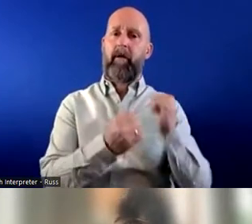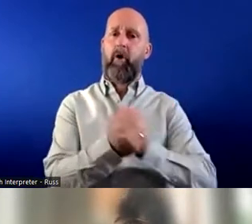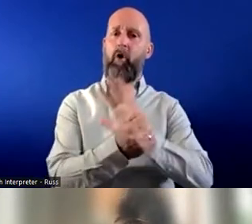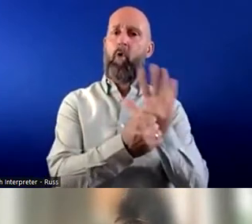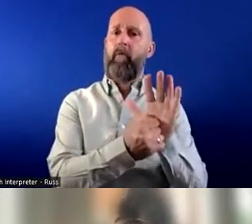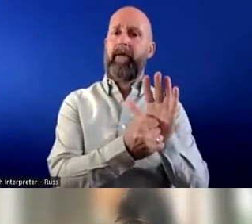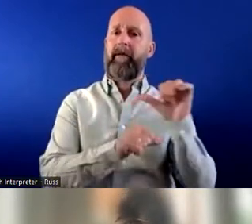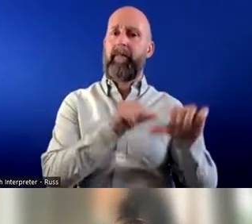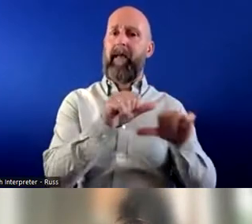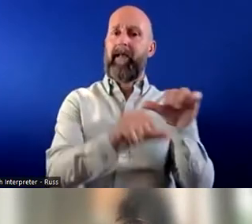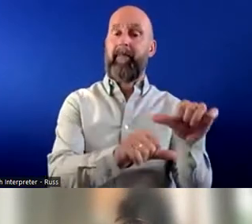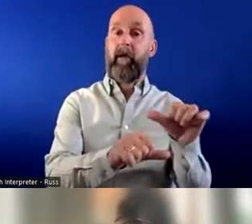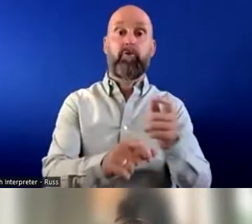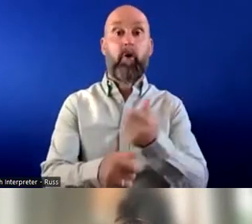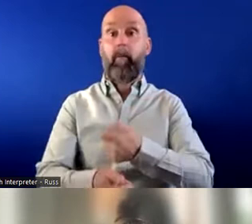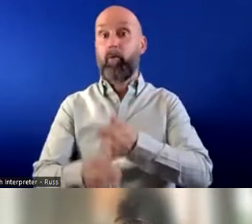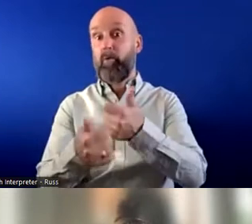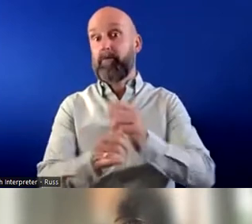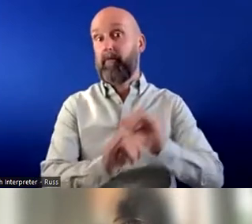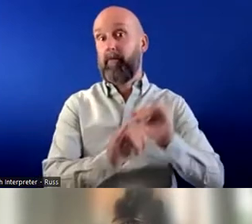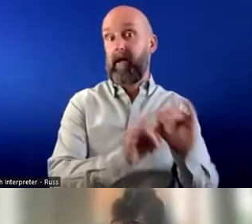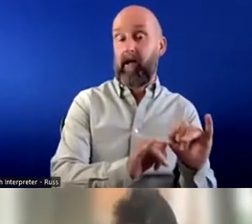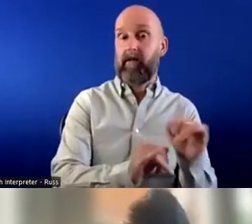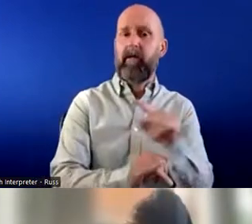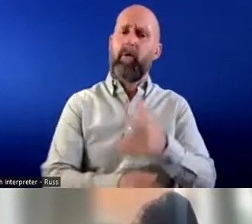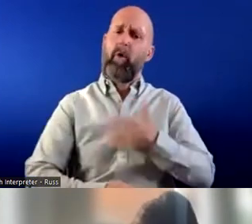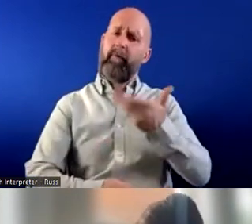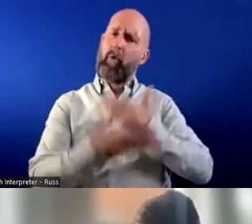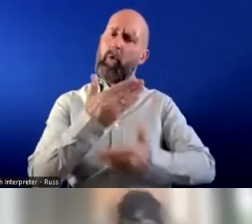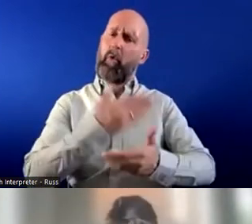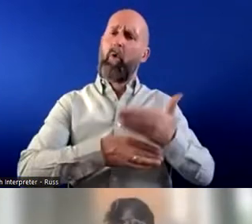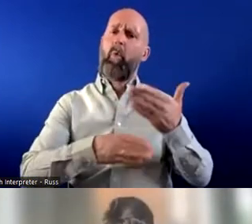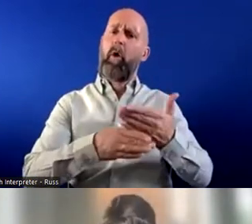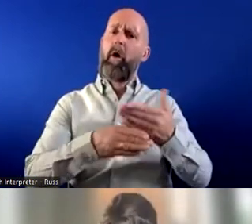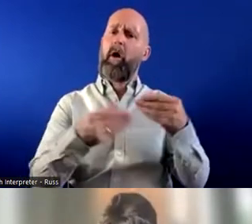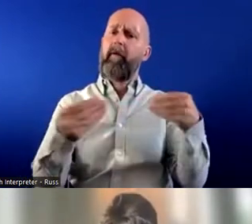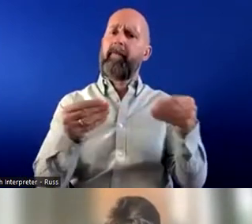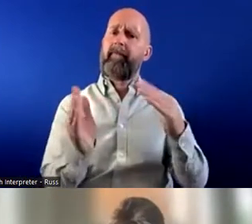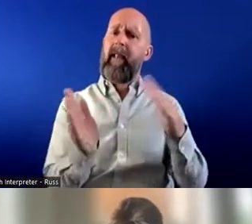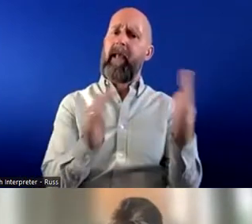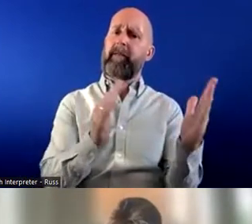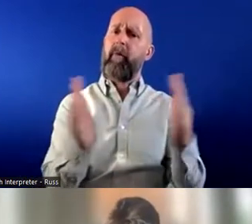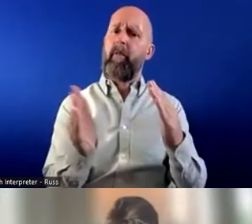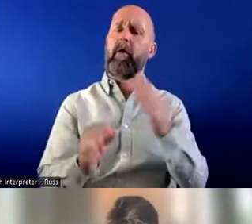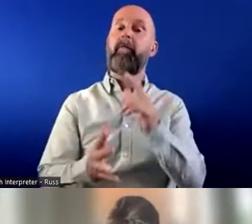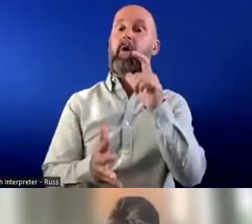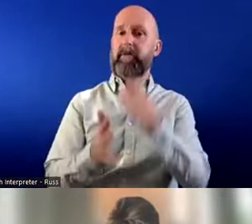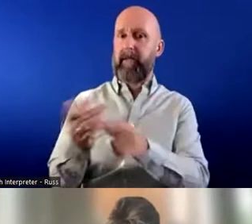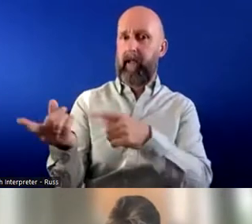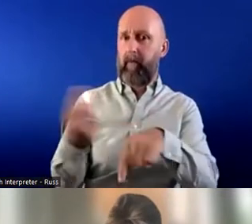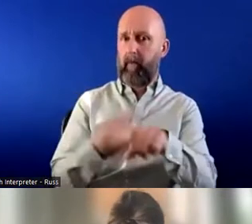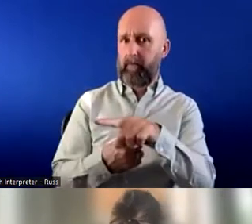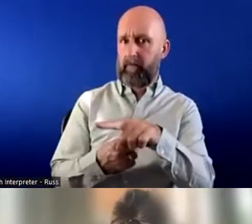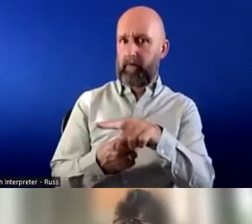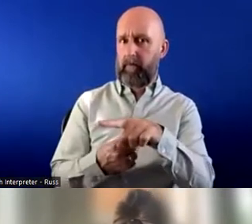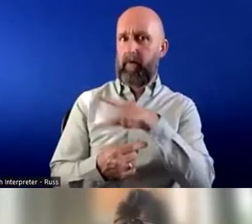uh good and bad um to have a view on flexible working for disabled staff and has that become better or worse given that so